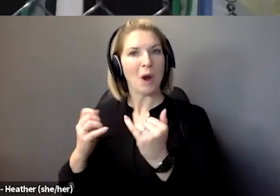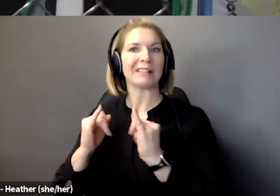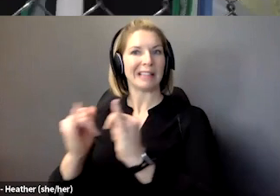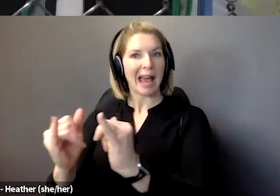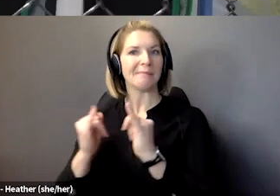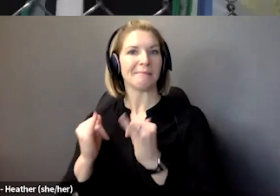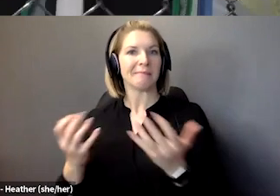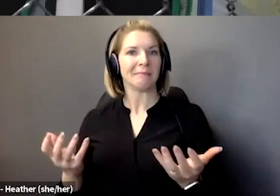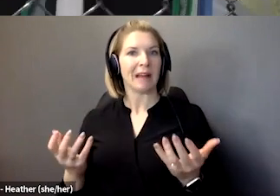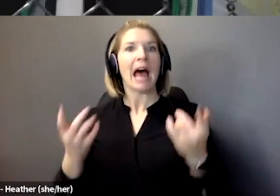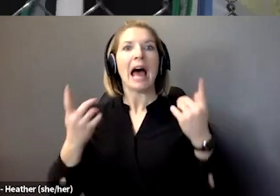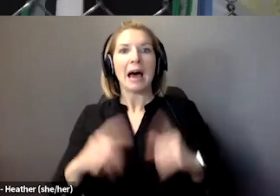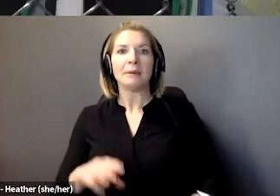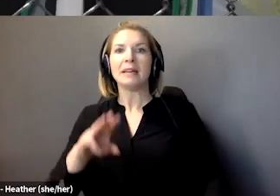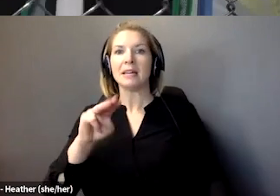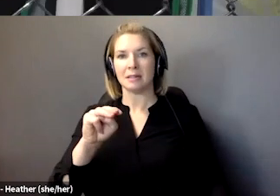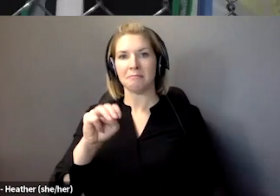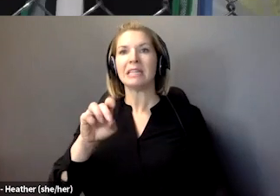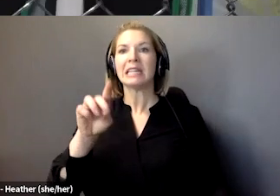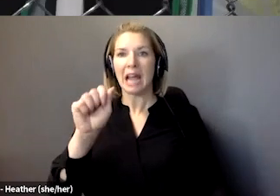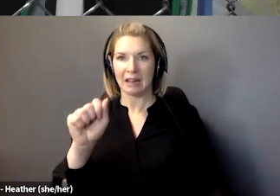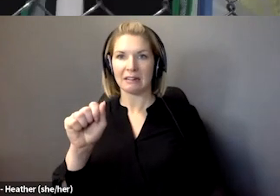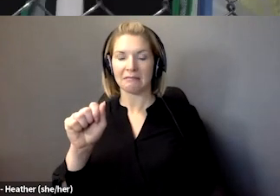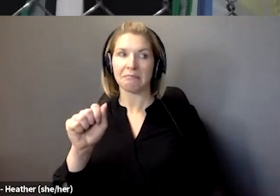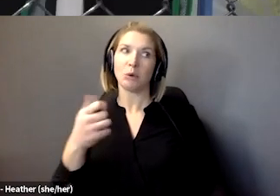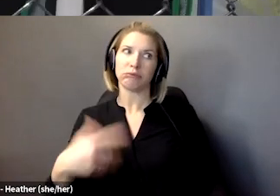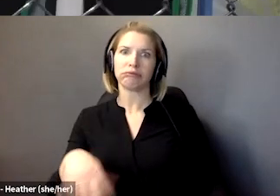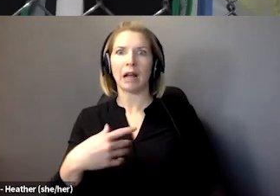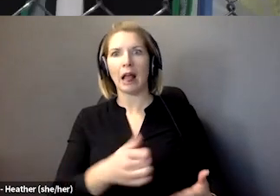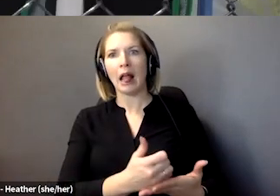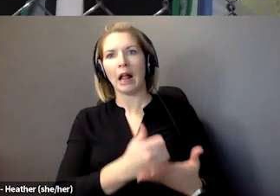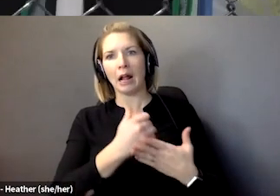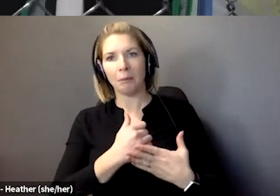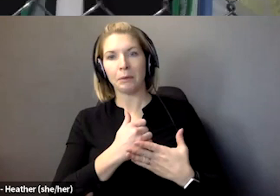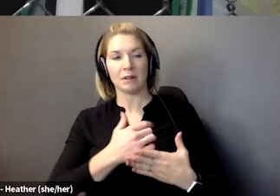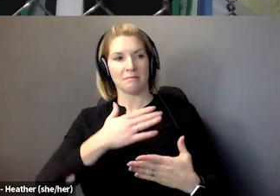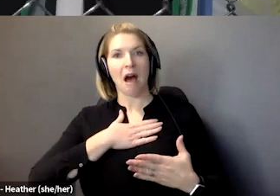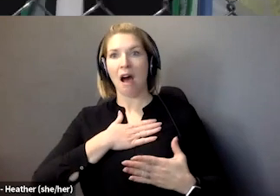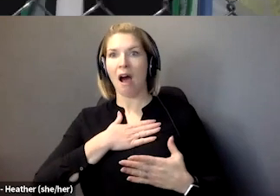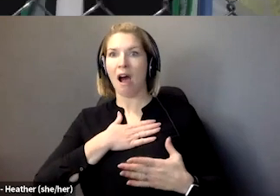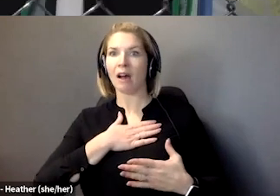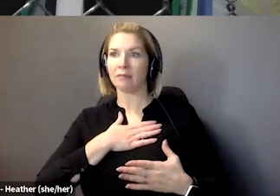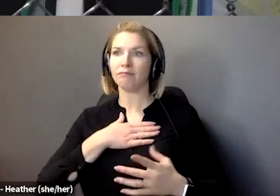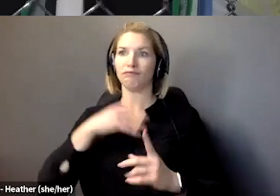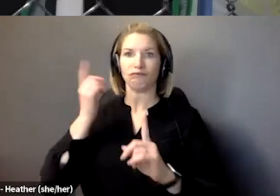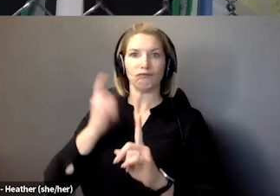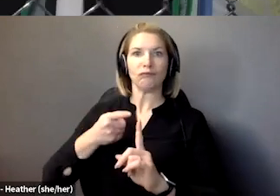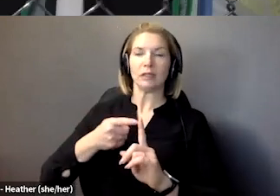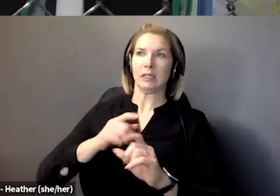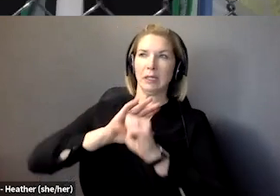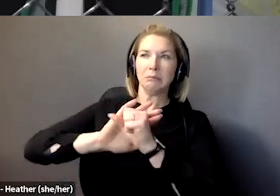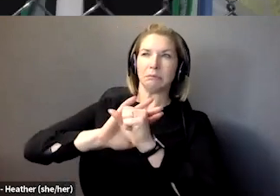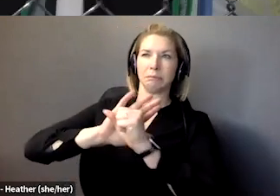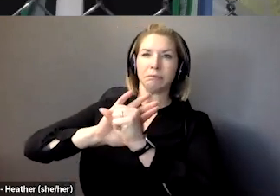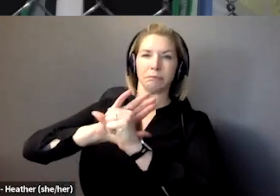the media really helped push our message out. And we were able to